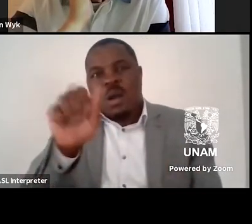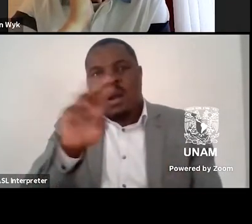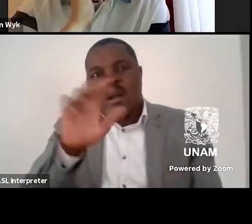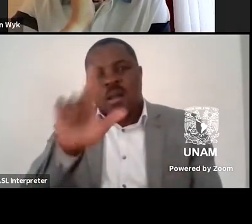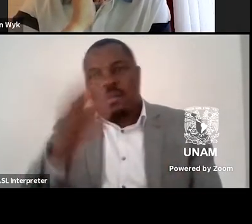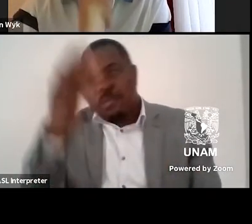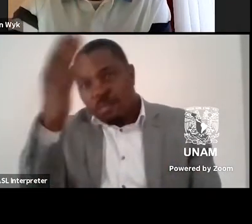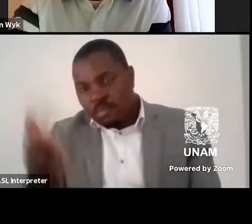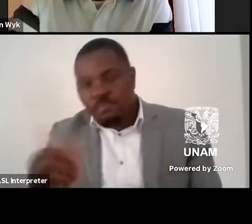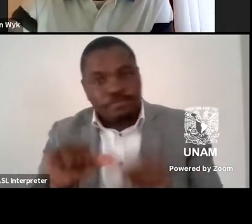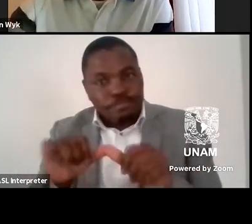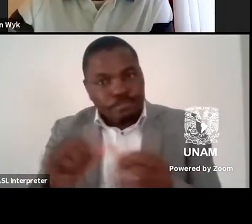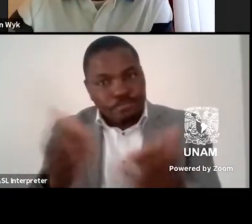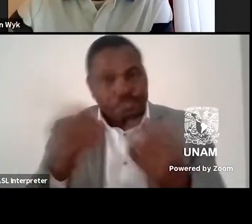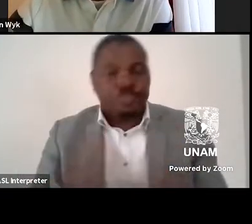ahead.